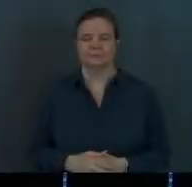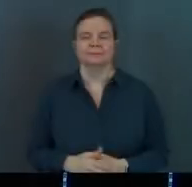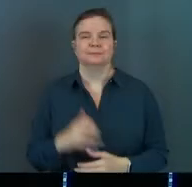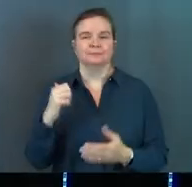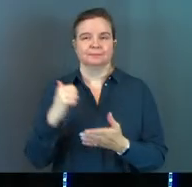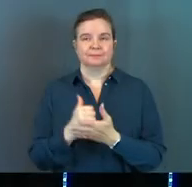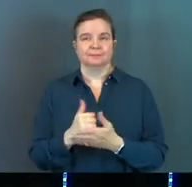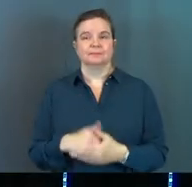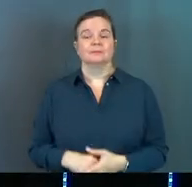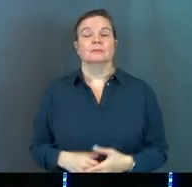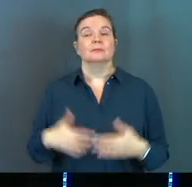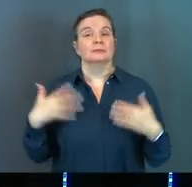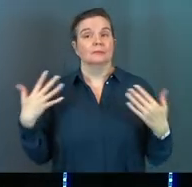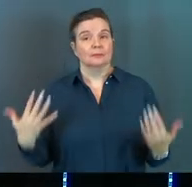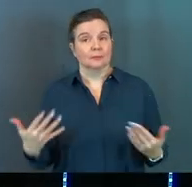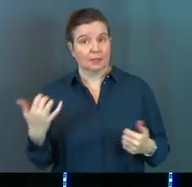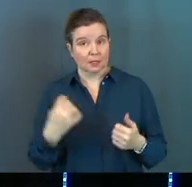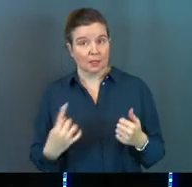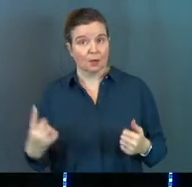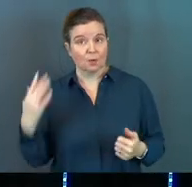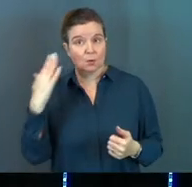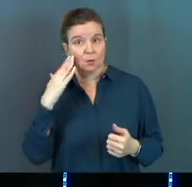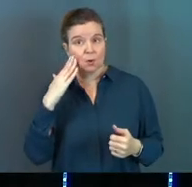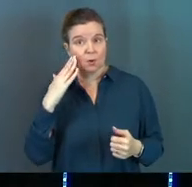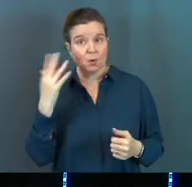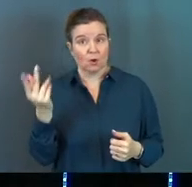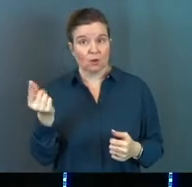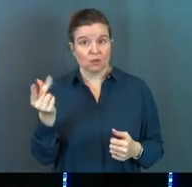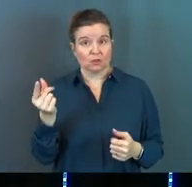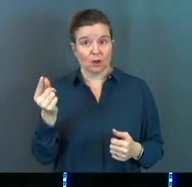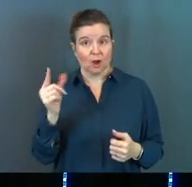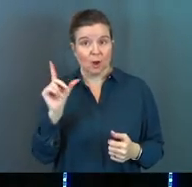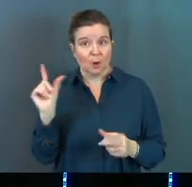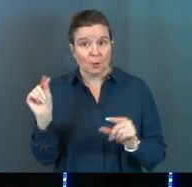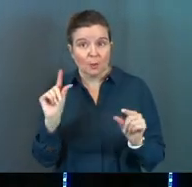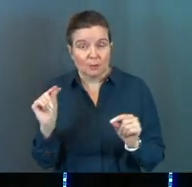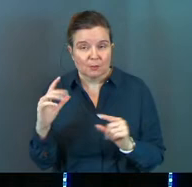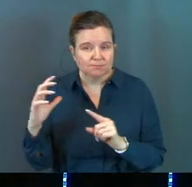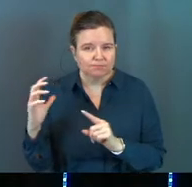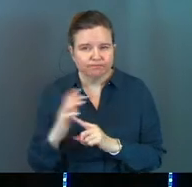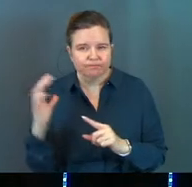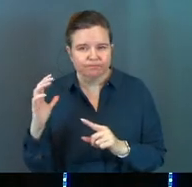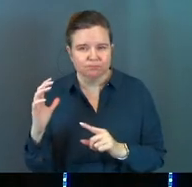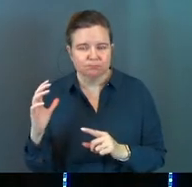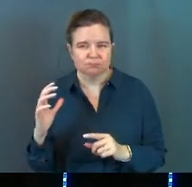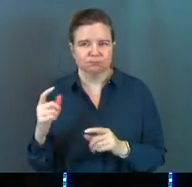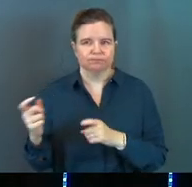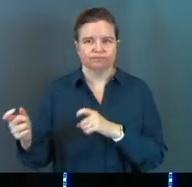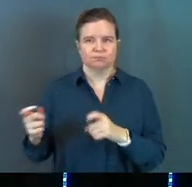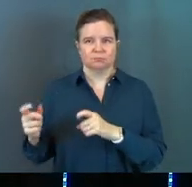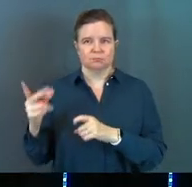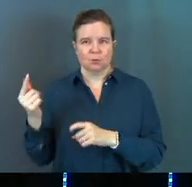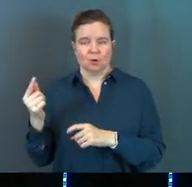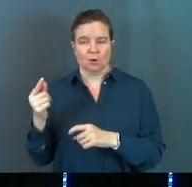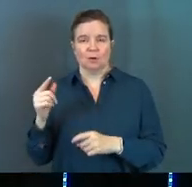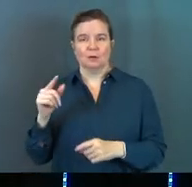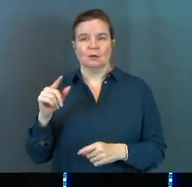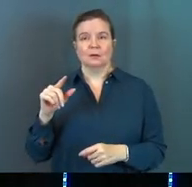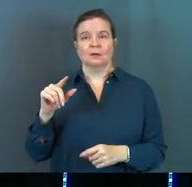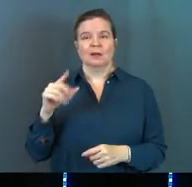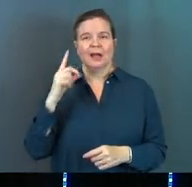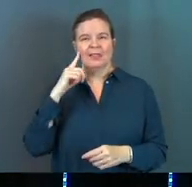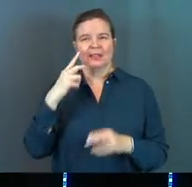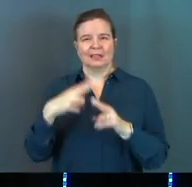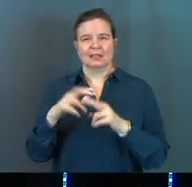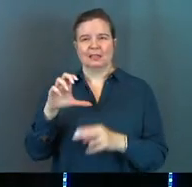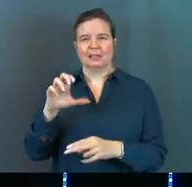Amen. So does anybody know the dog whisperer? The dog whisperer, I think his